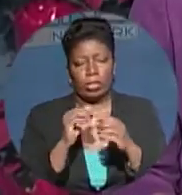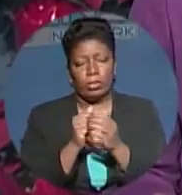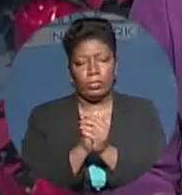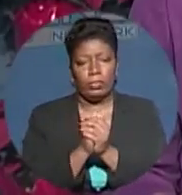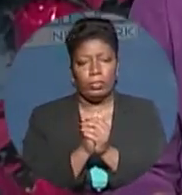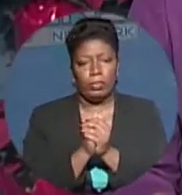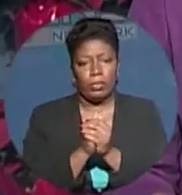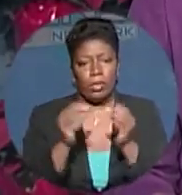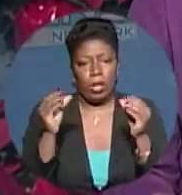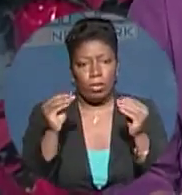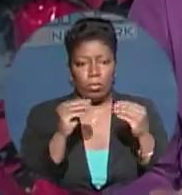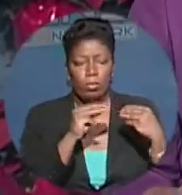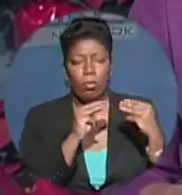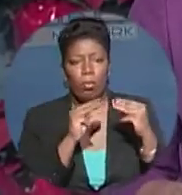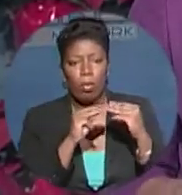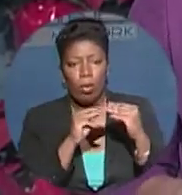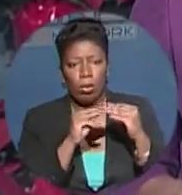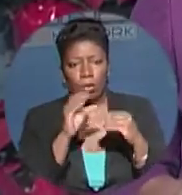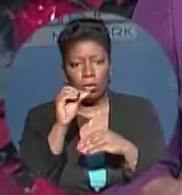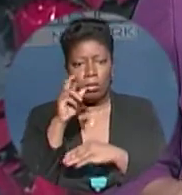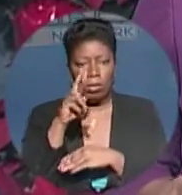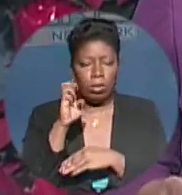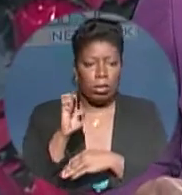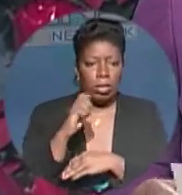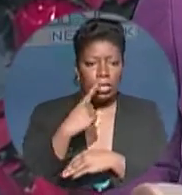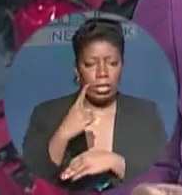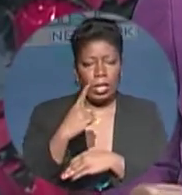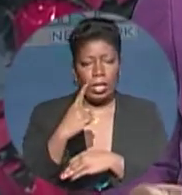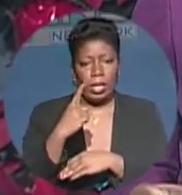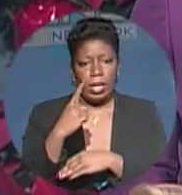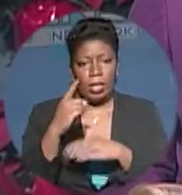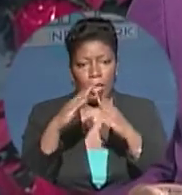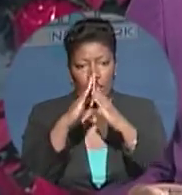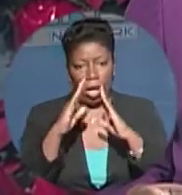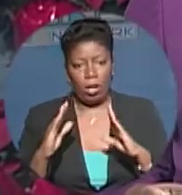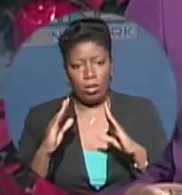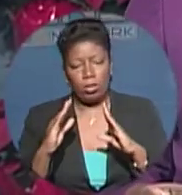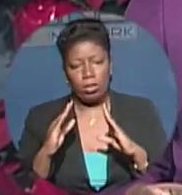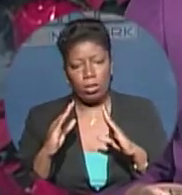Now Moore says he believes the former housing minister made a serious misstep.